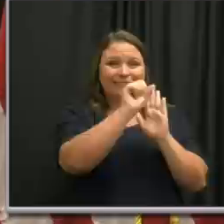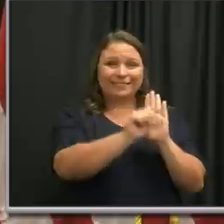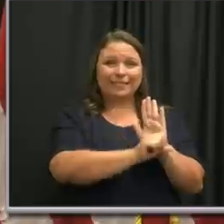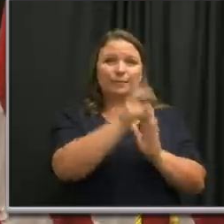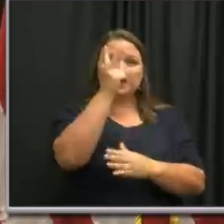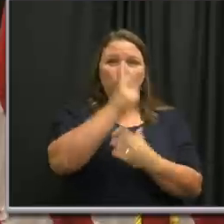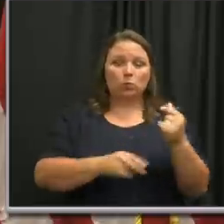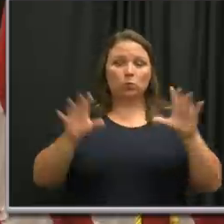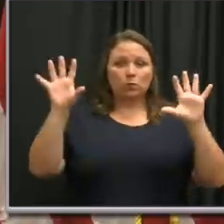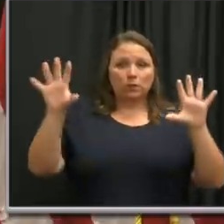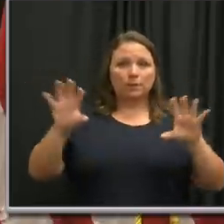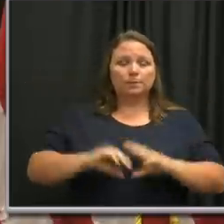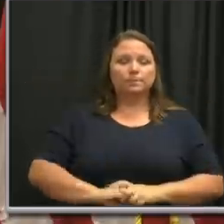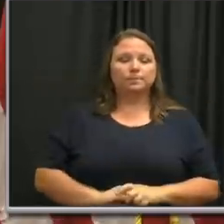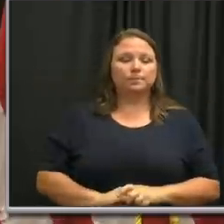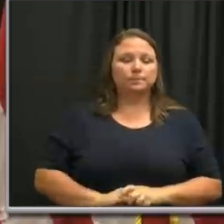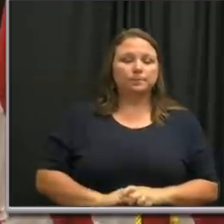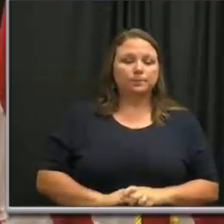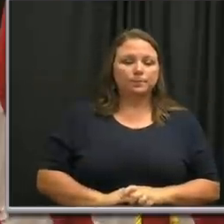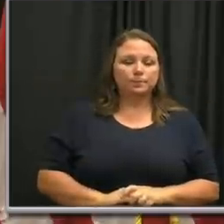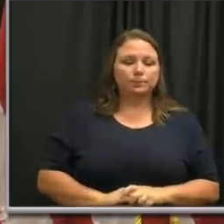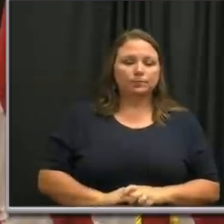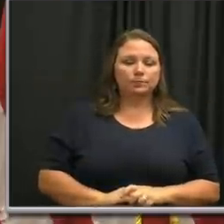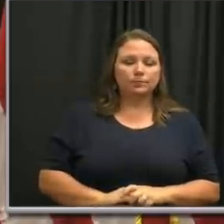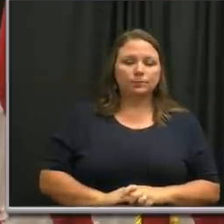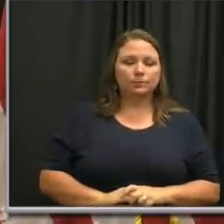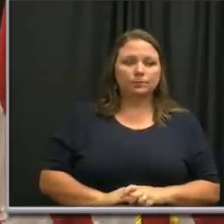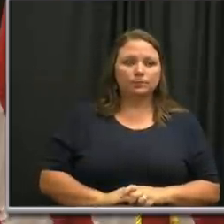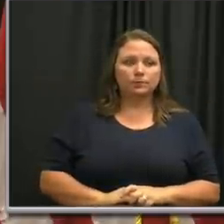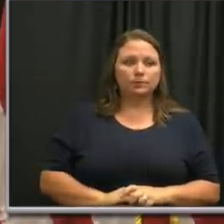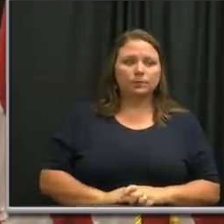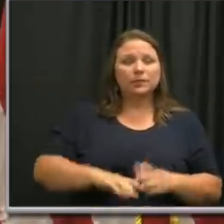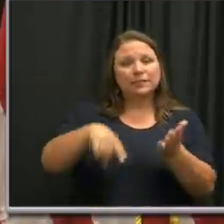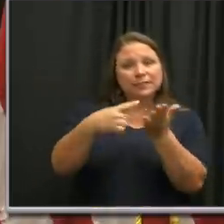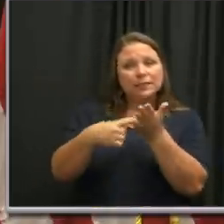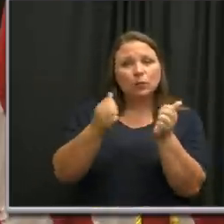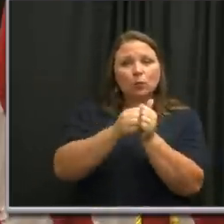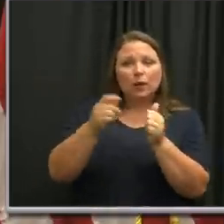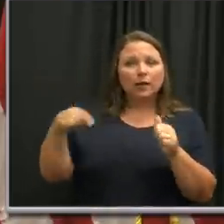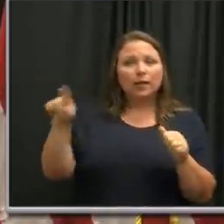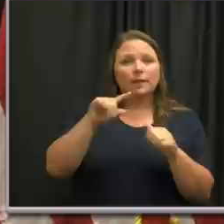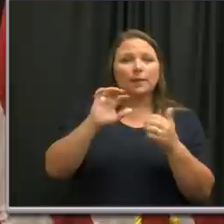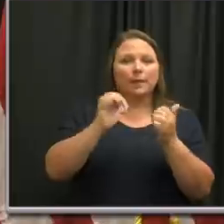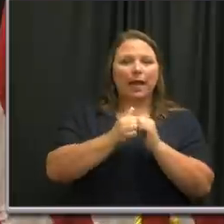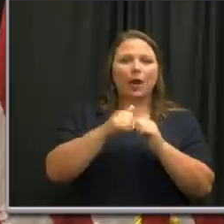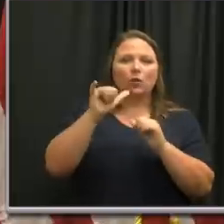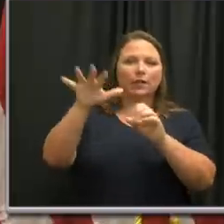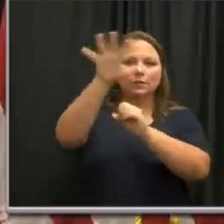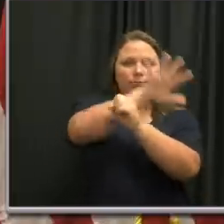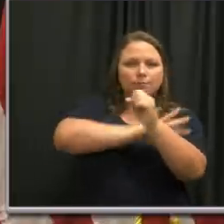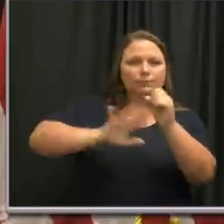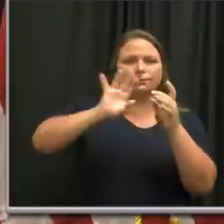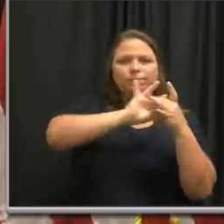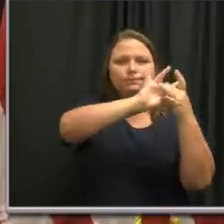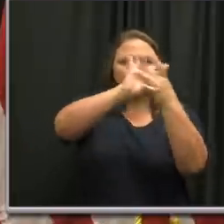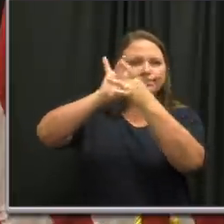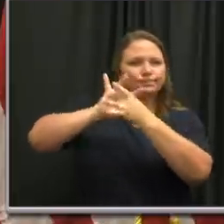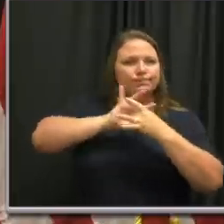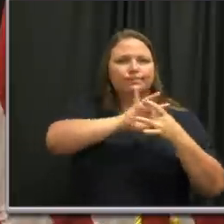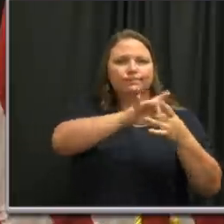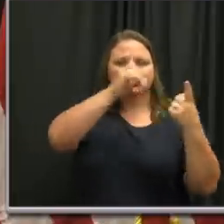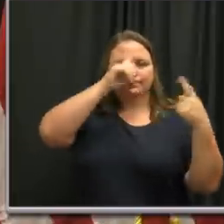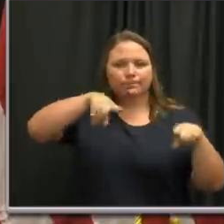also about potentially treating the Nashville region together on a more